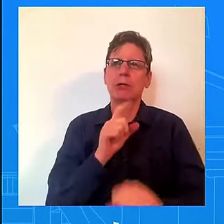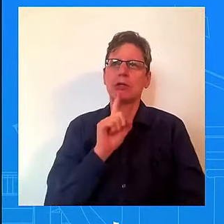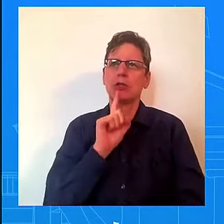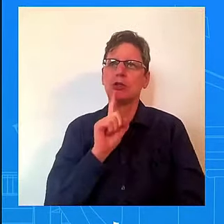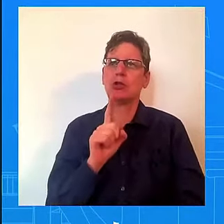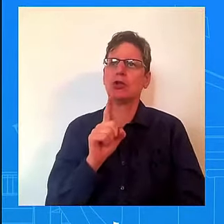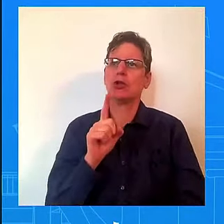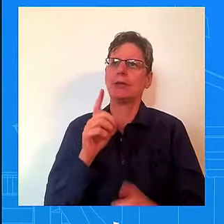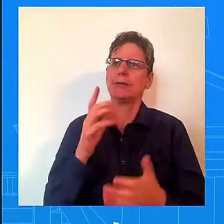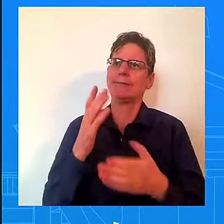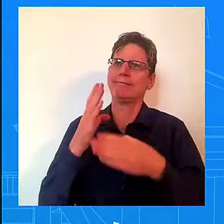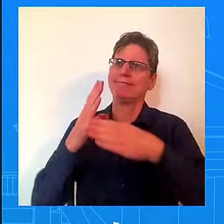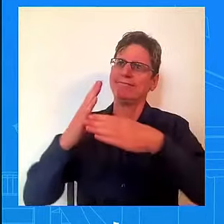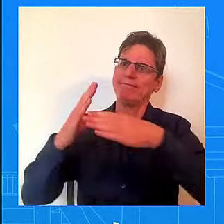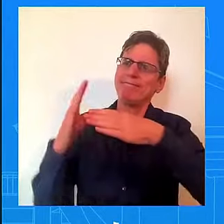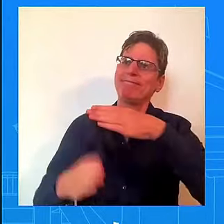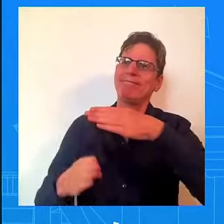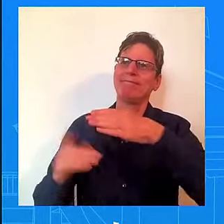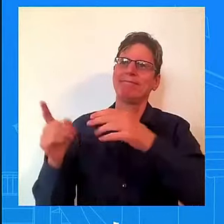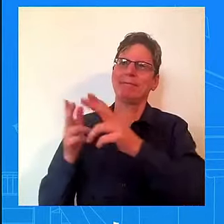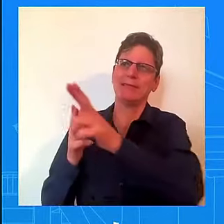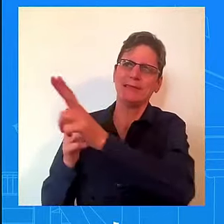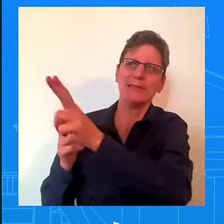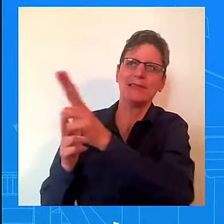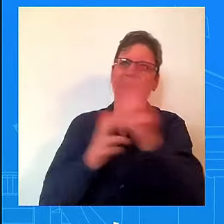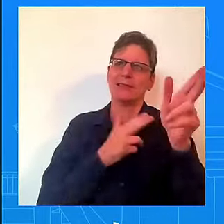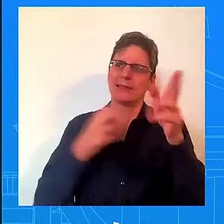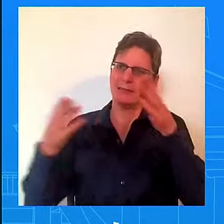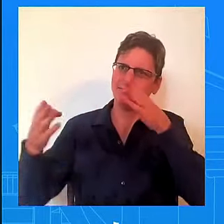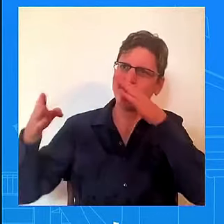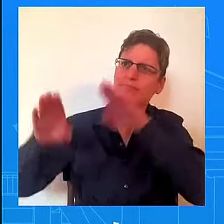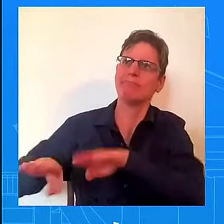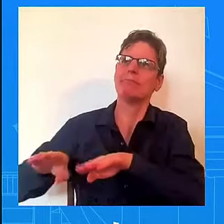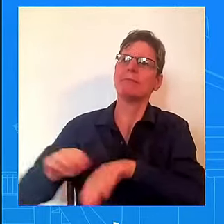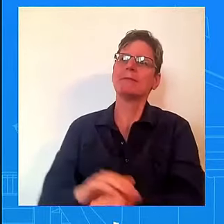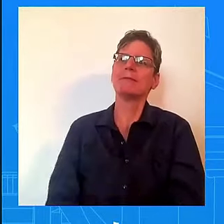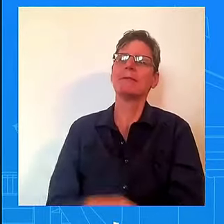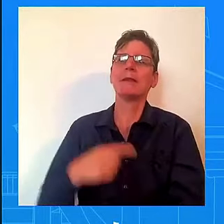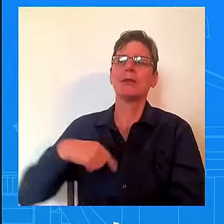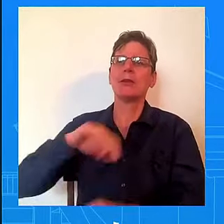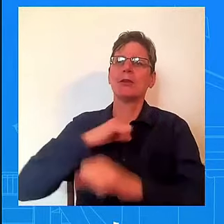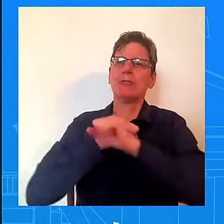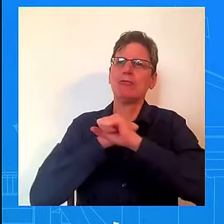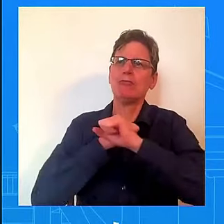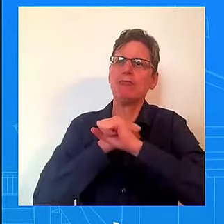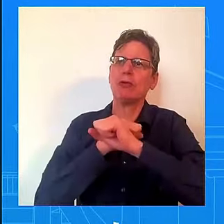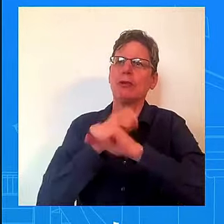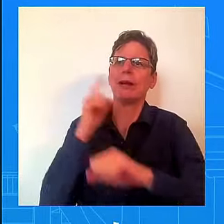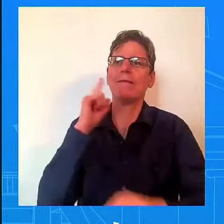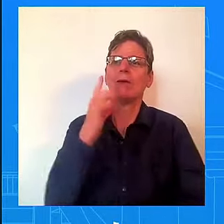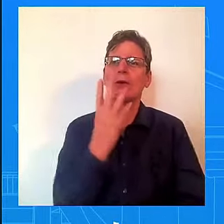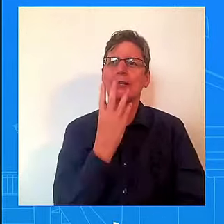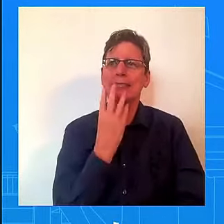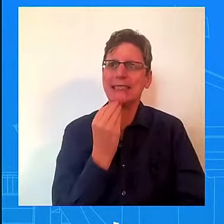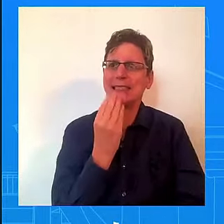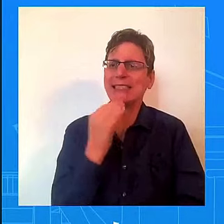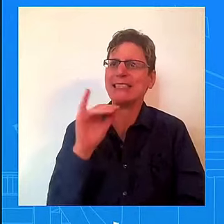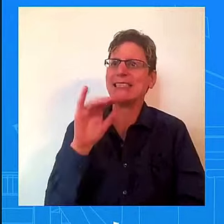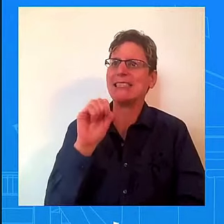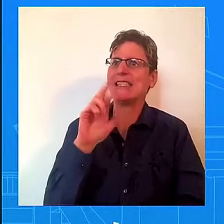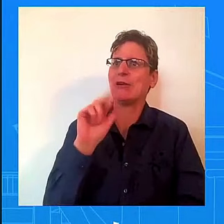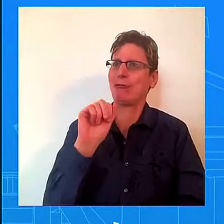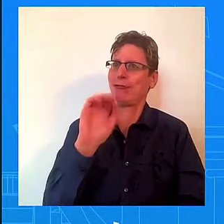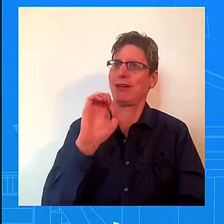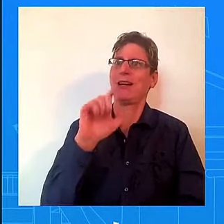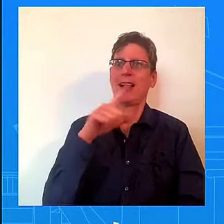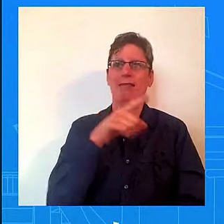commitment to Israel's security remains ironclad. That is something that we're committed to. And we've said this. We've said this from